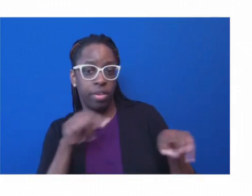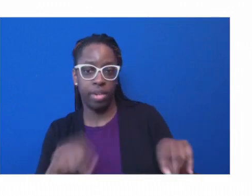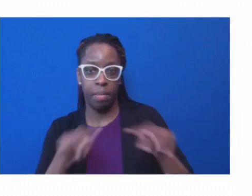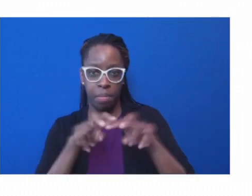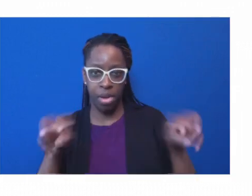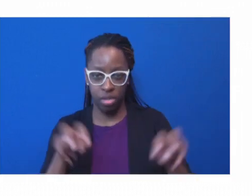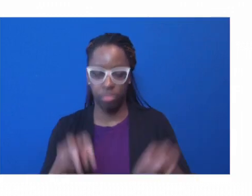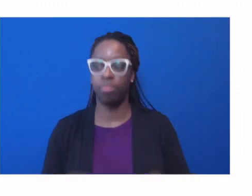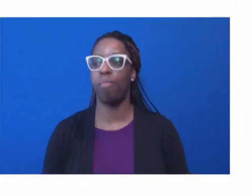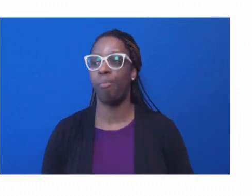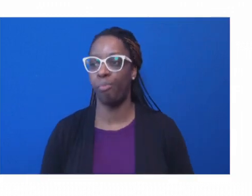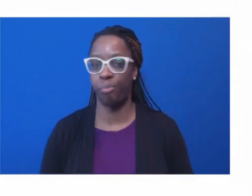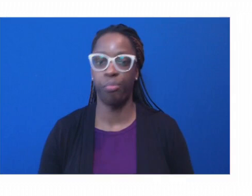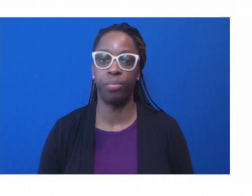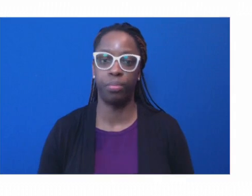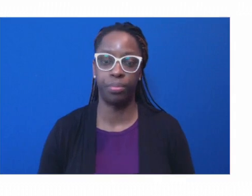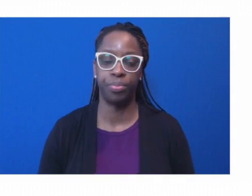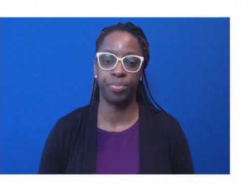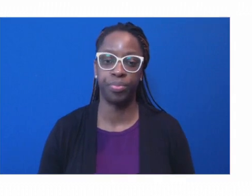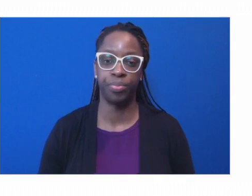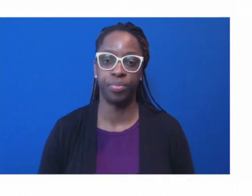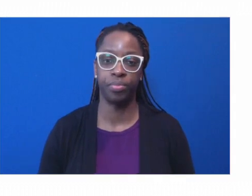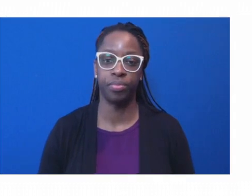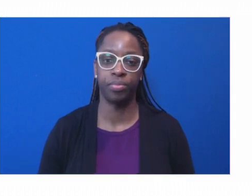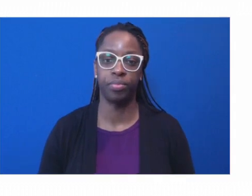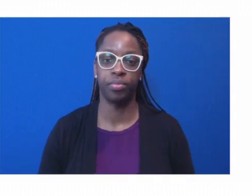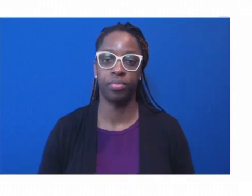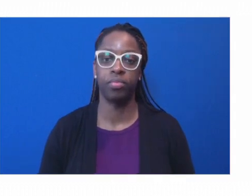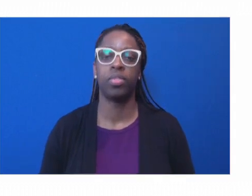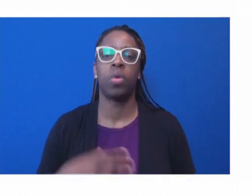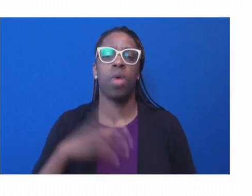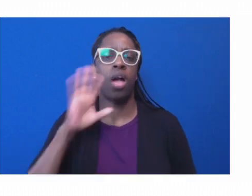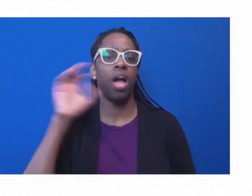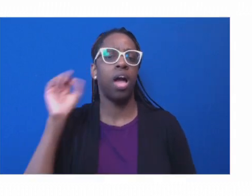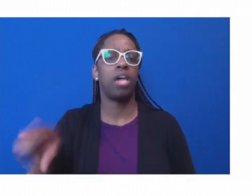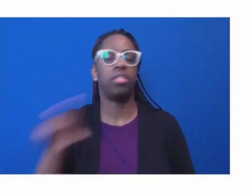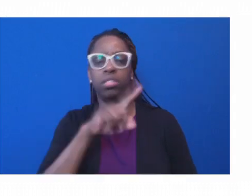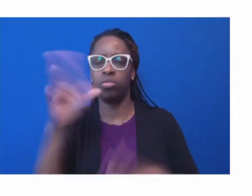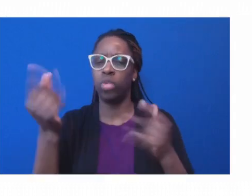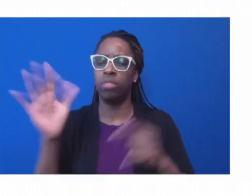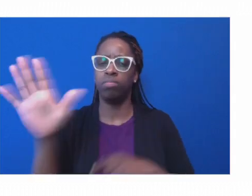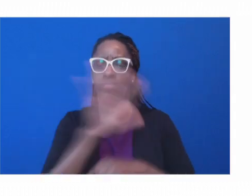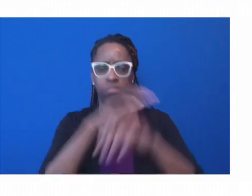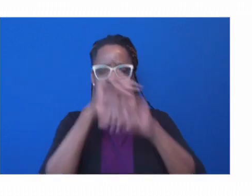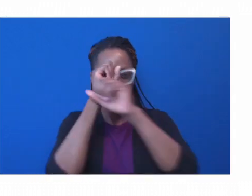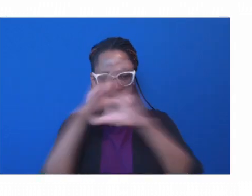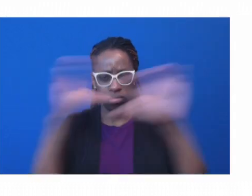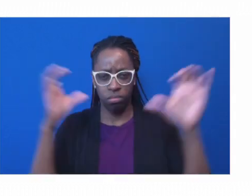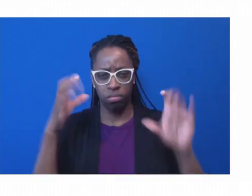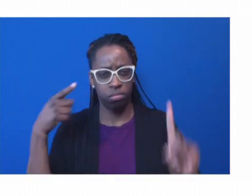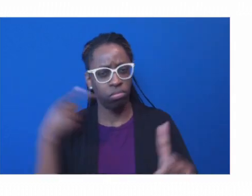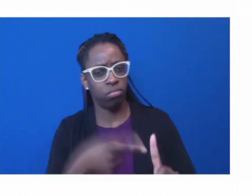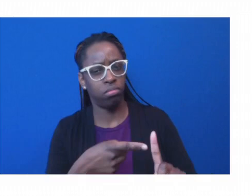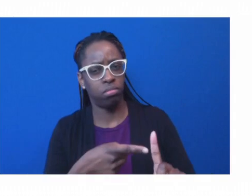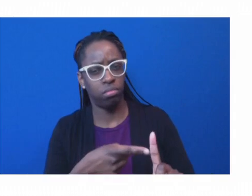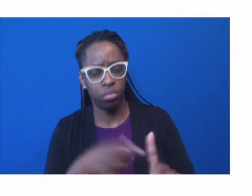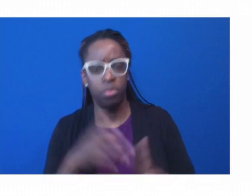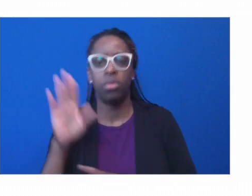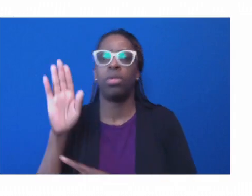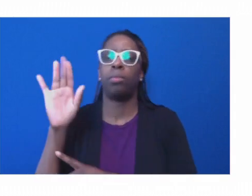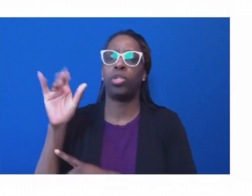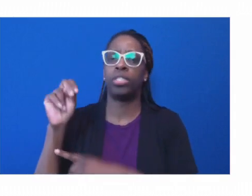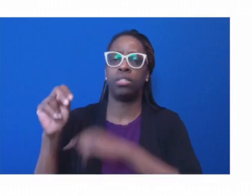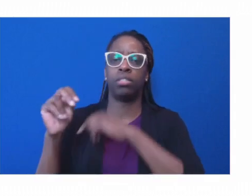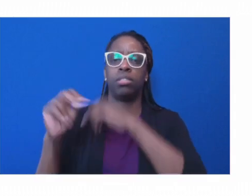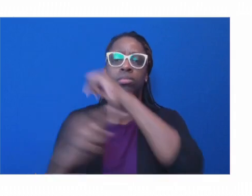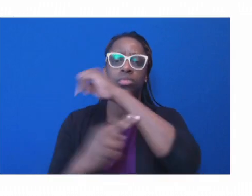to imagine the Brooklyn Bridge. You West Coasters can think of the Golden Gate. Midwesterns can think of, I think it's the Mackinac Bridge.